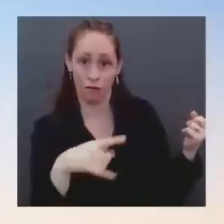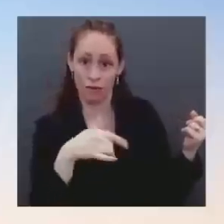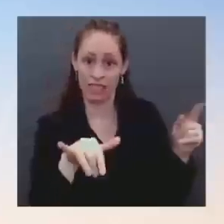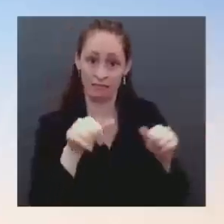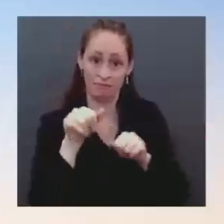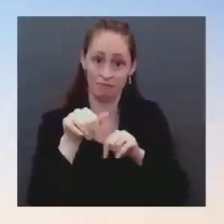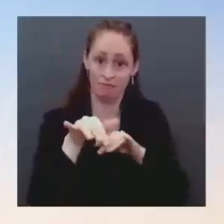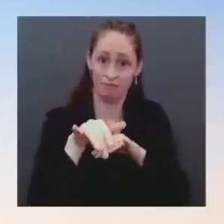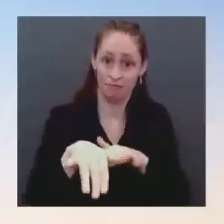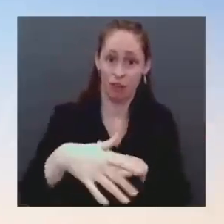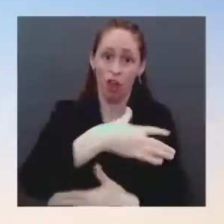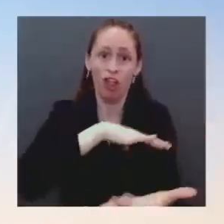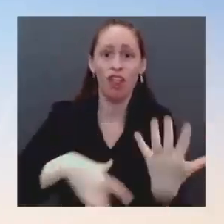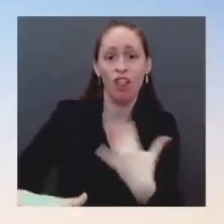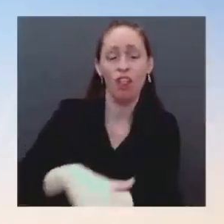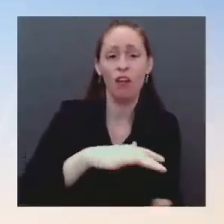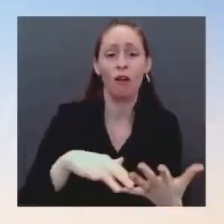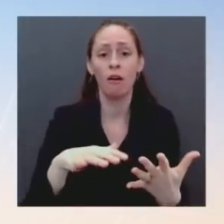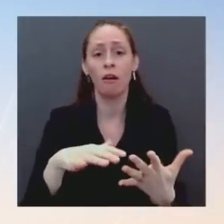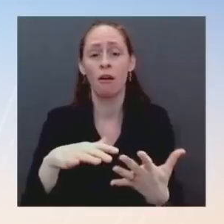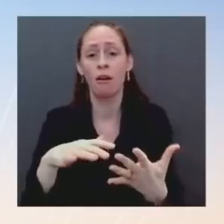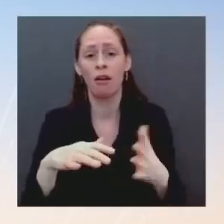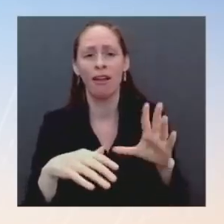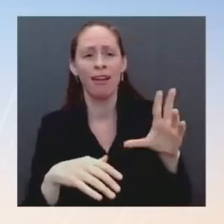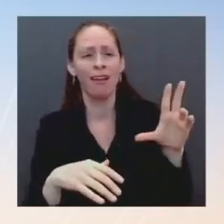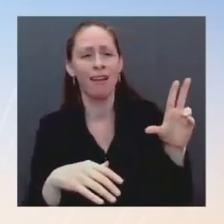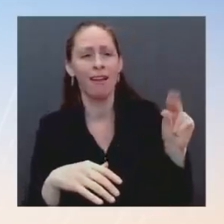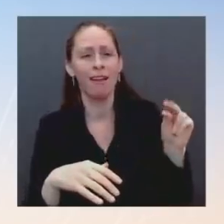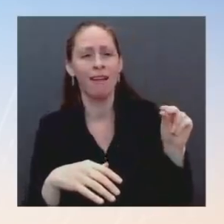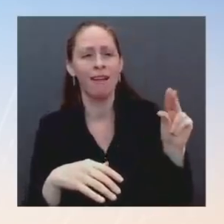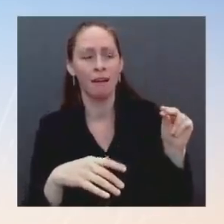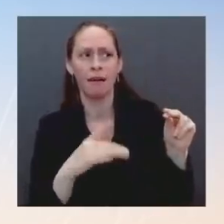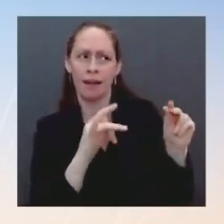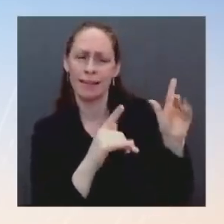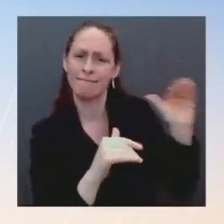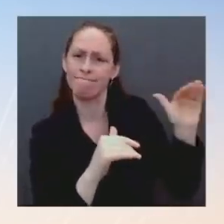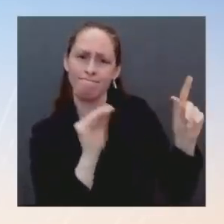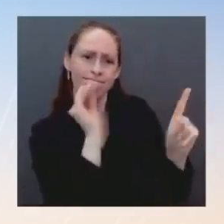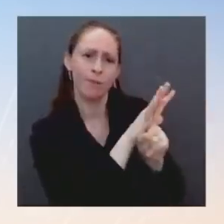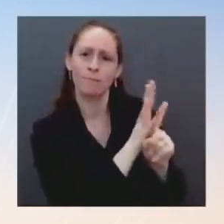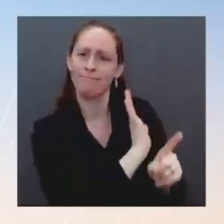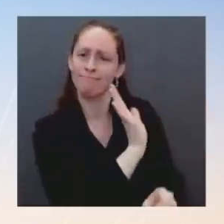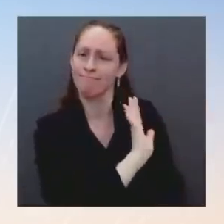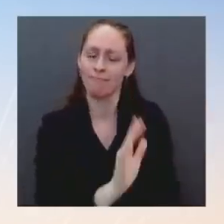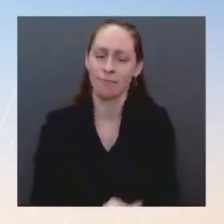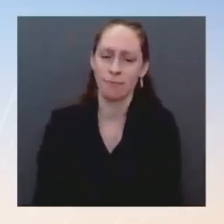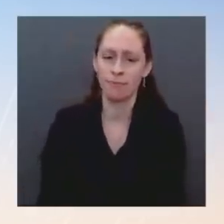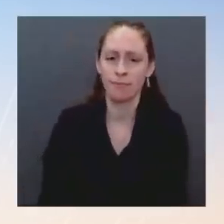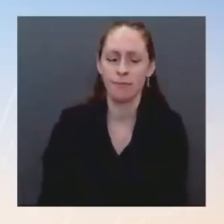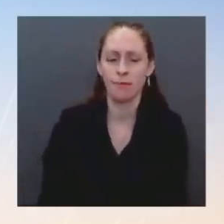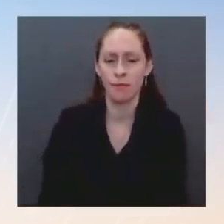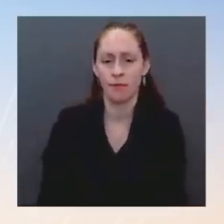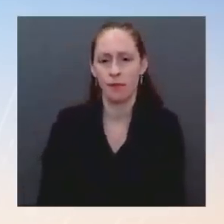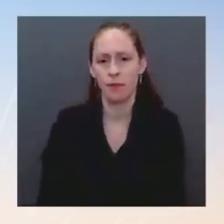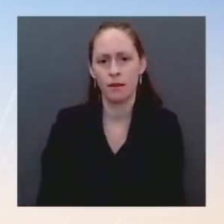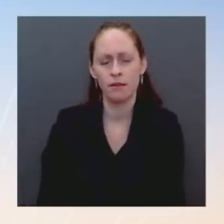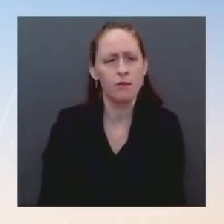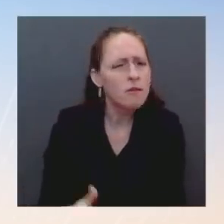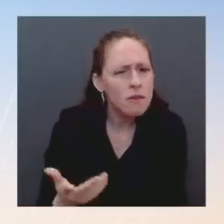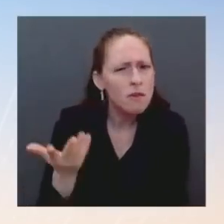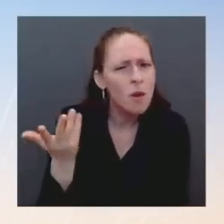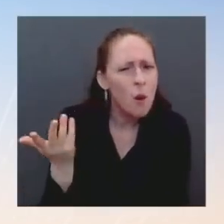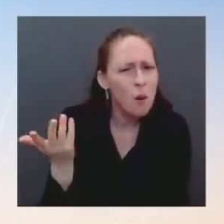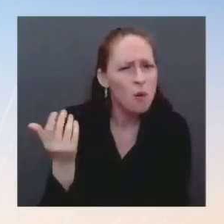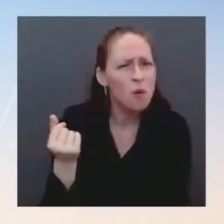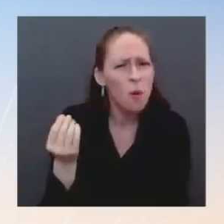What preparations is the White House engaged in broadly in the case of a Supreme Court vacancy? I'm just not going to detail any of that from here.